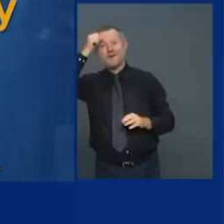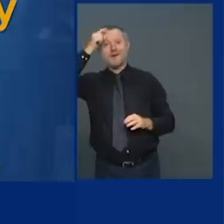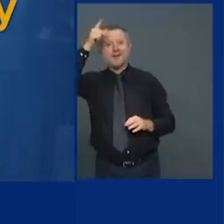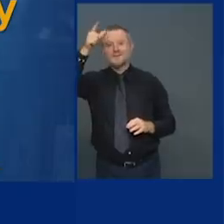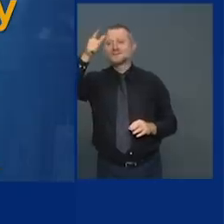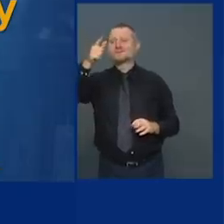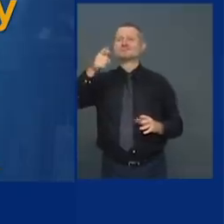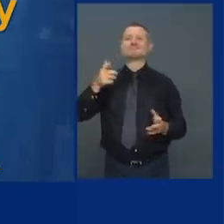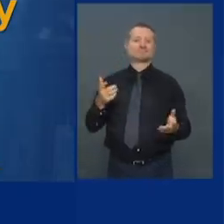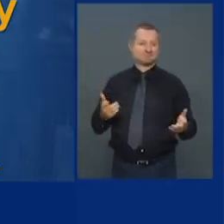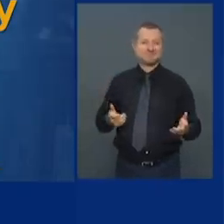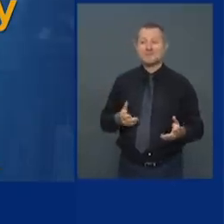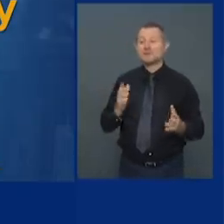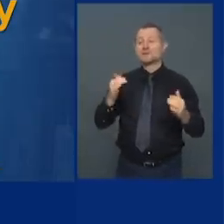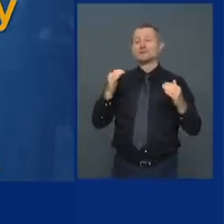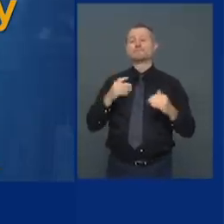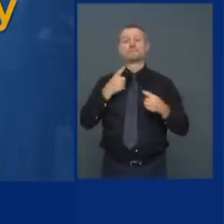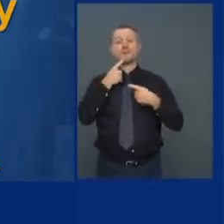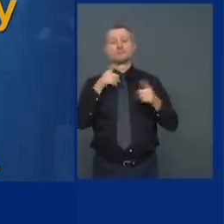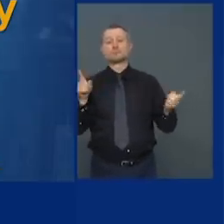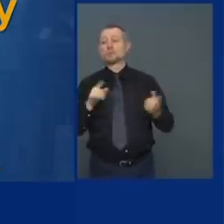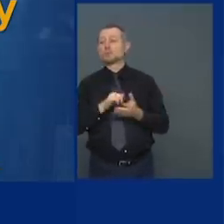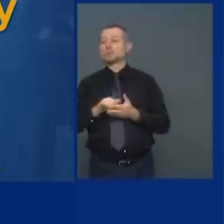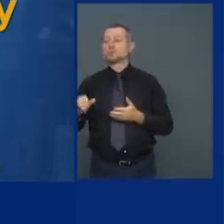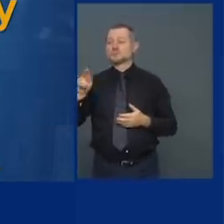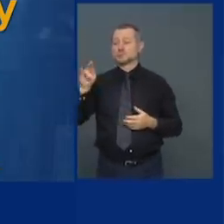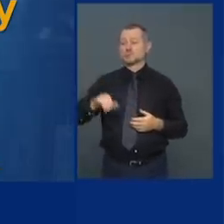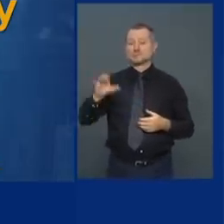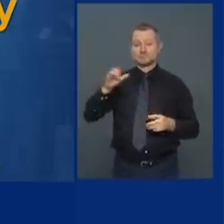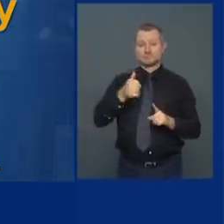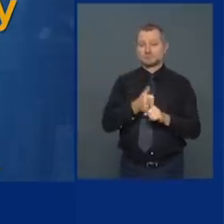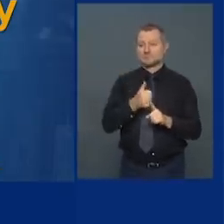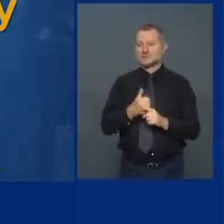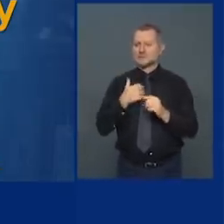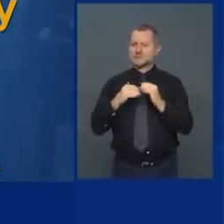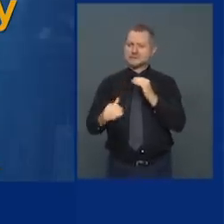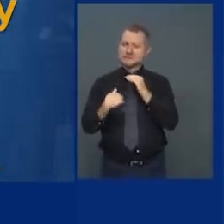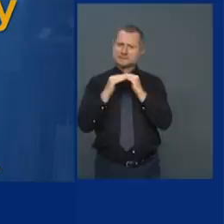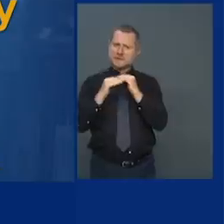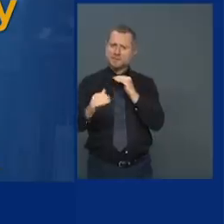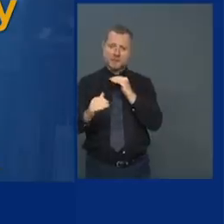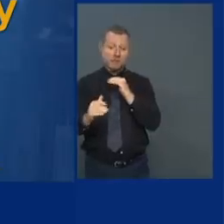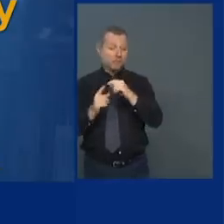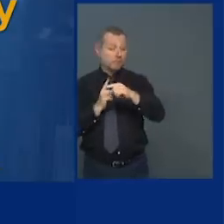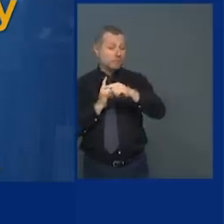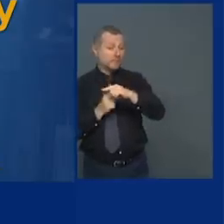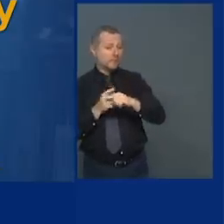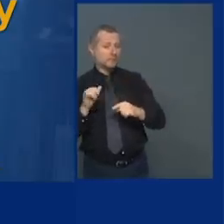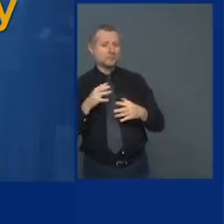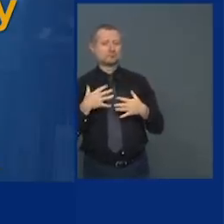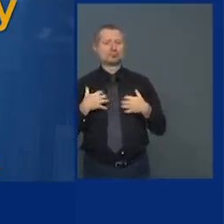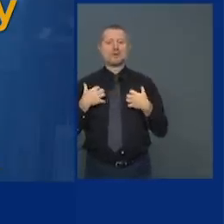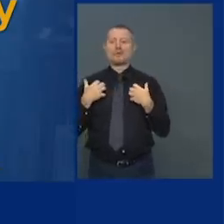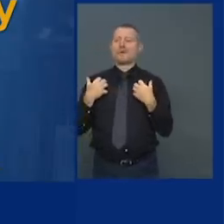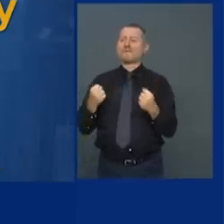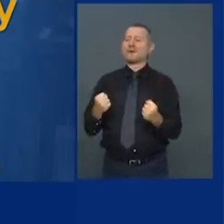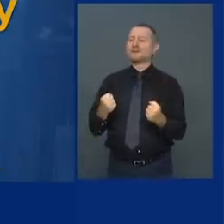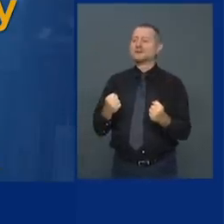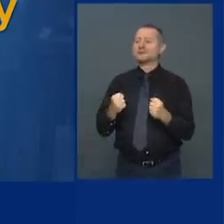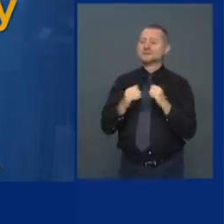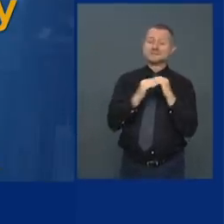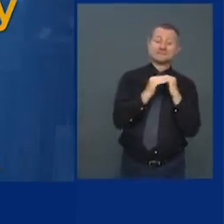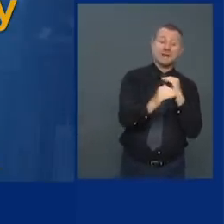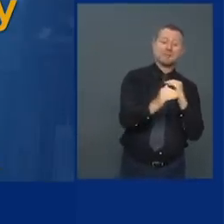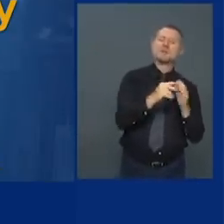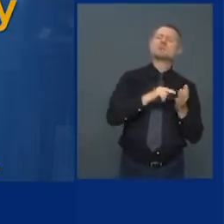We're announcing in New York City stabilization and recovery program. Stabilization and recovery. Stabilization means